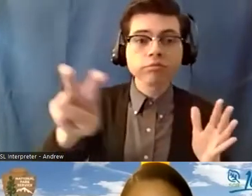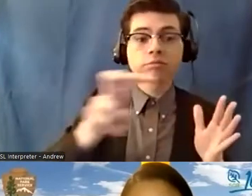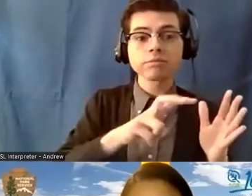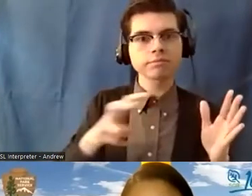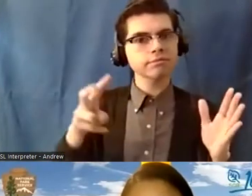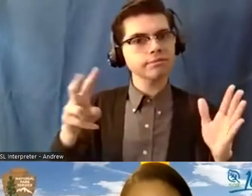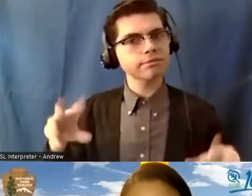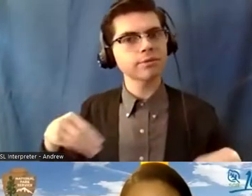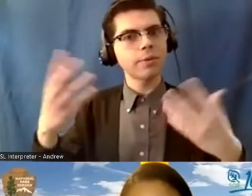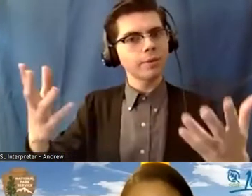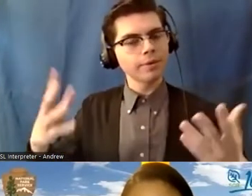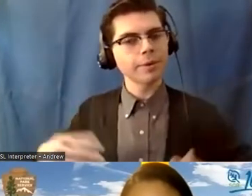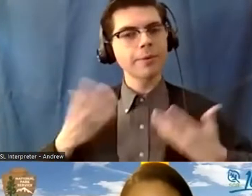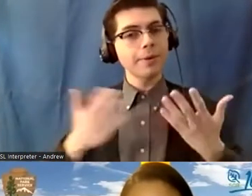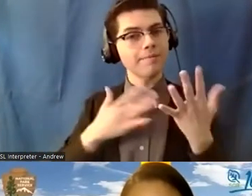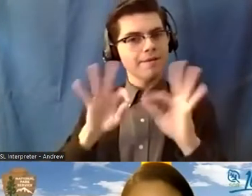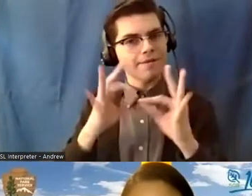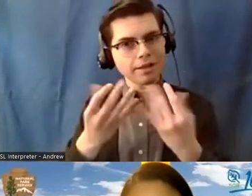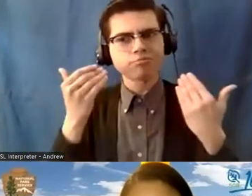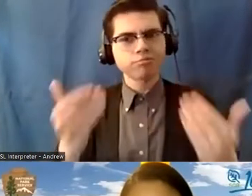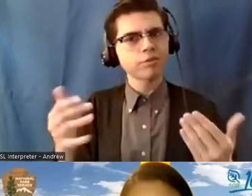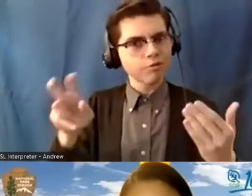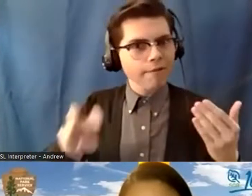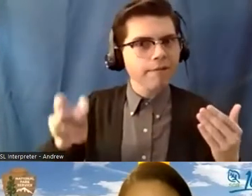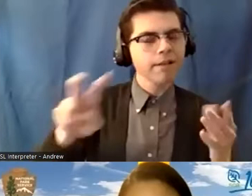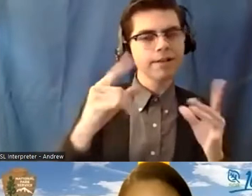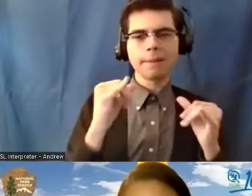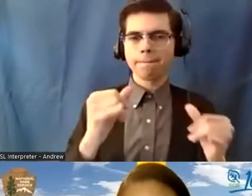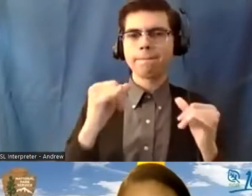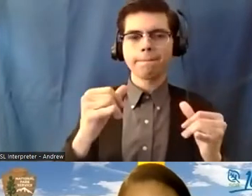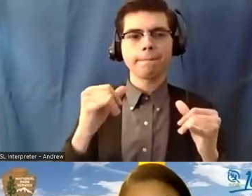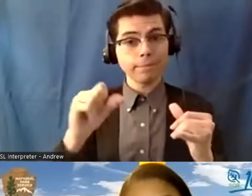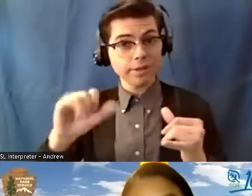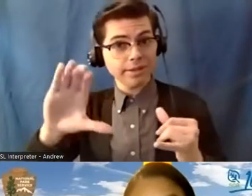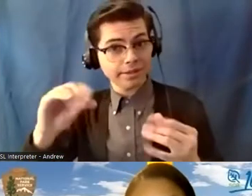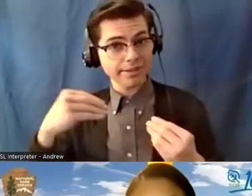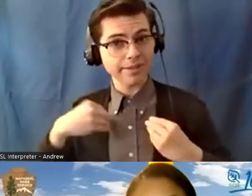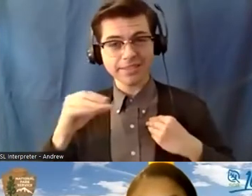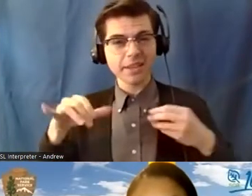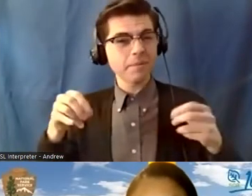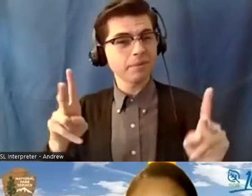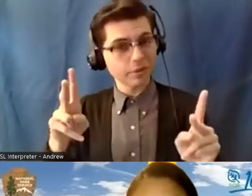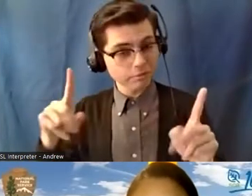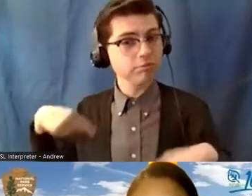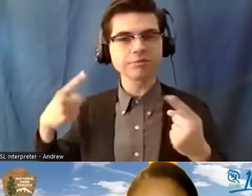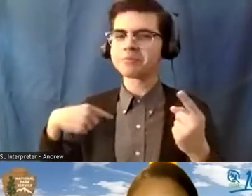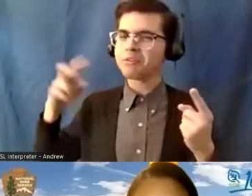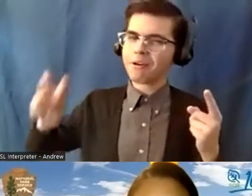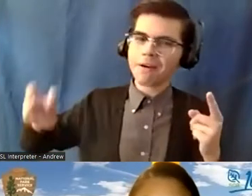out there. And the SCA provided that opportunity, and I have been traveling since. The